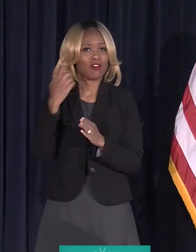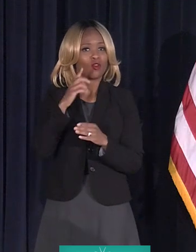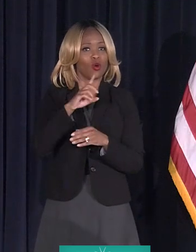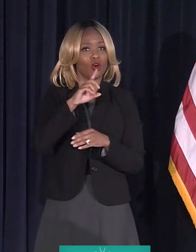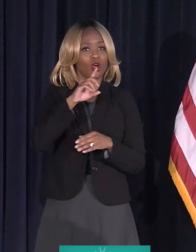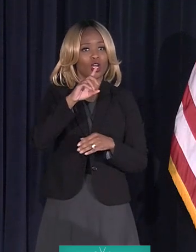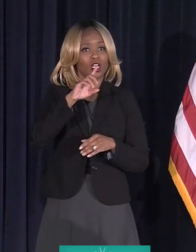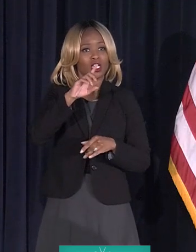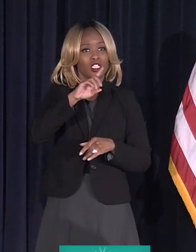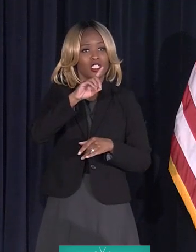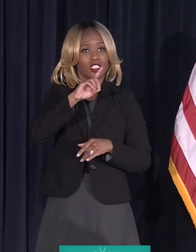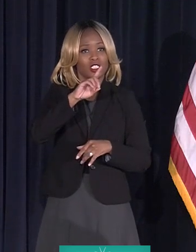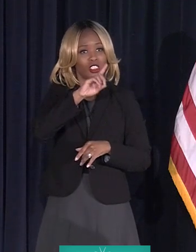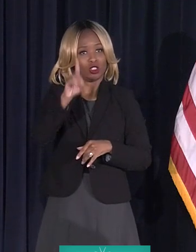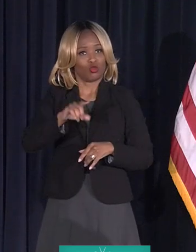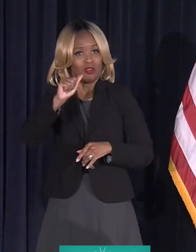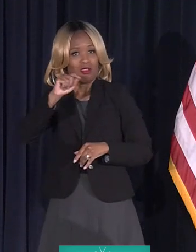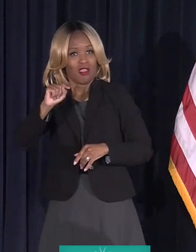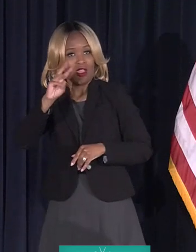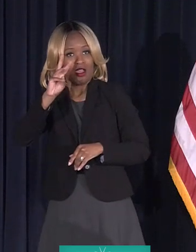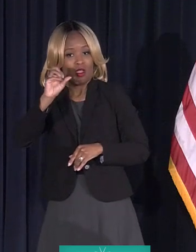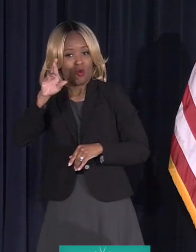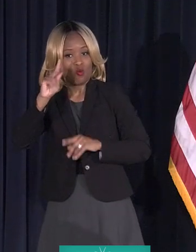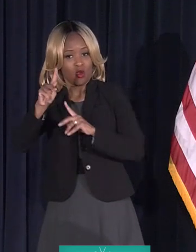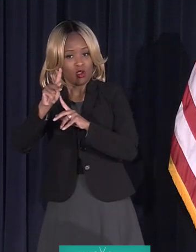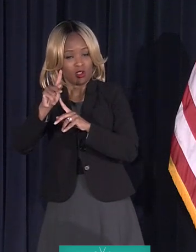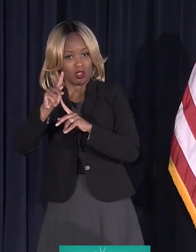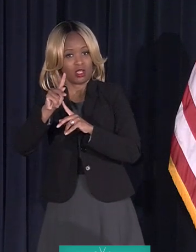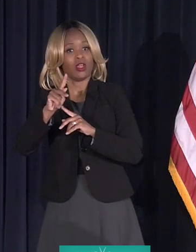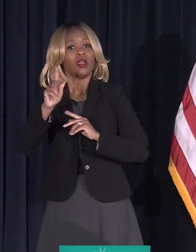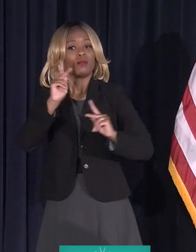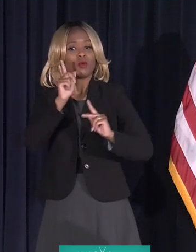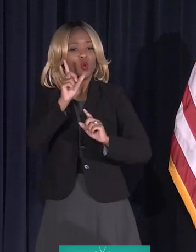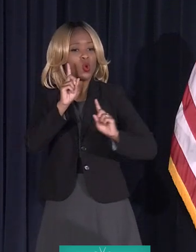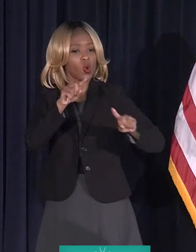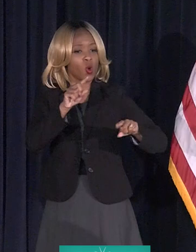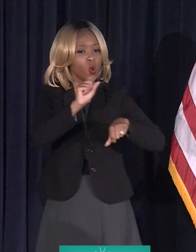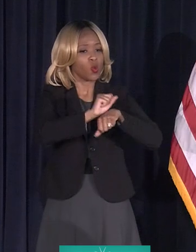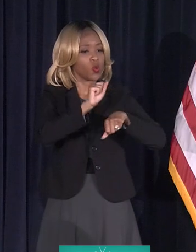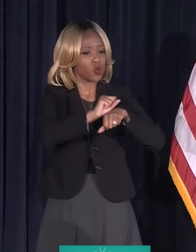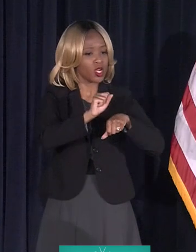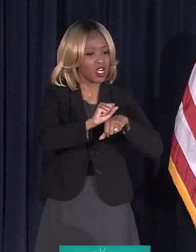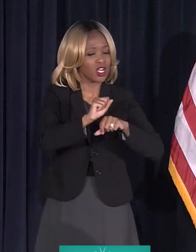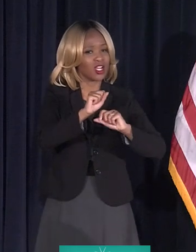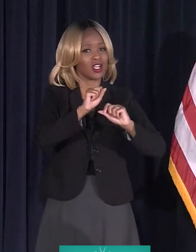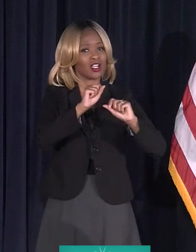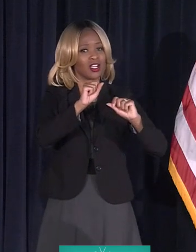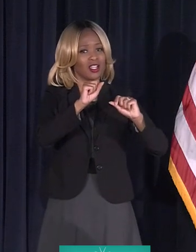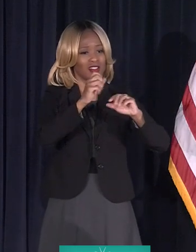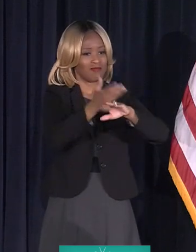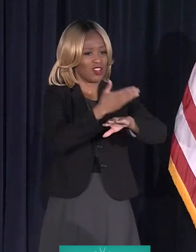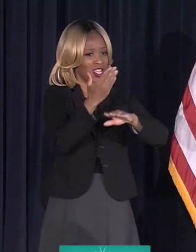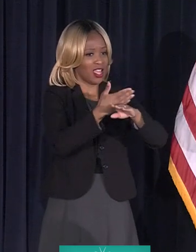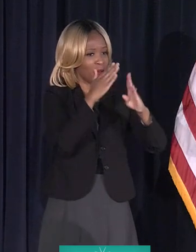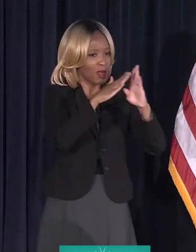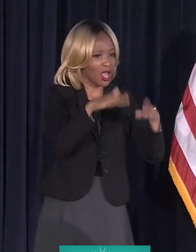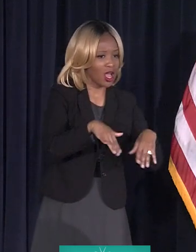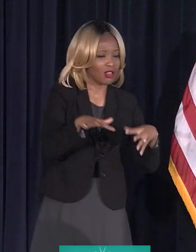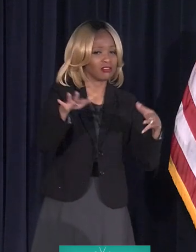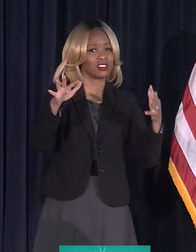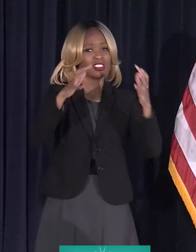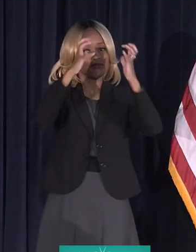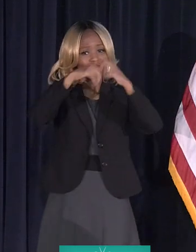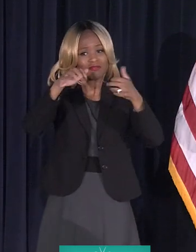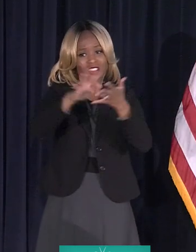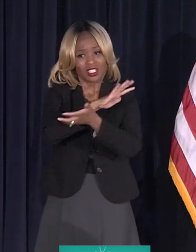to train the people who will go to work doing the rehabs of the houses, to go to work at demolition. Every demolition is 15 jobs. We're going to